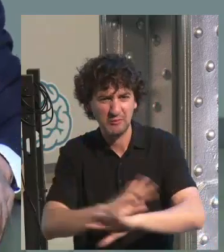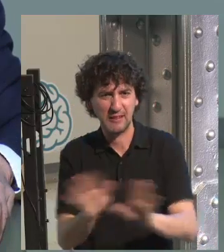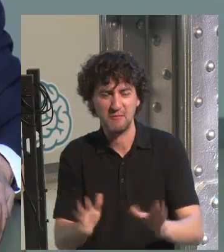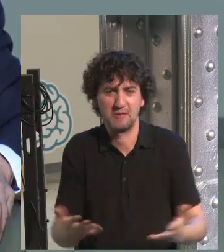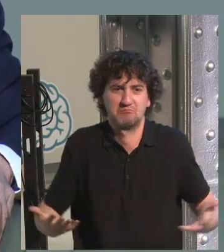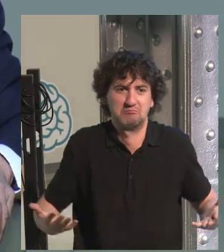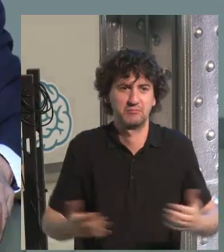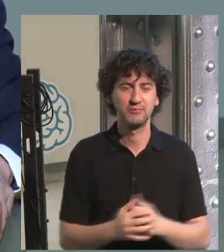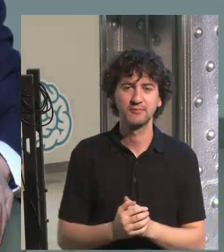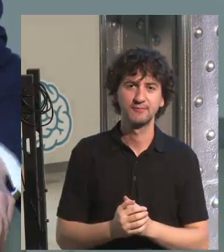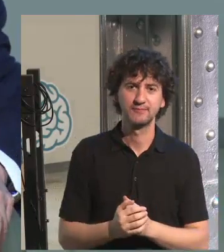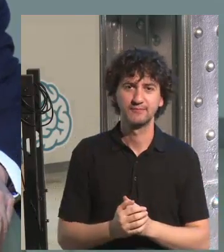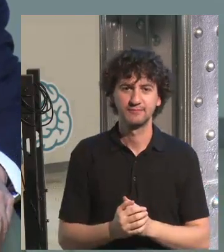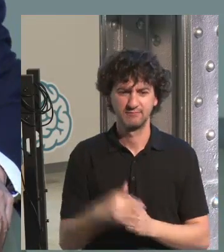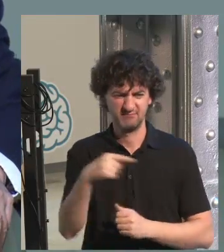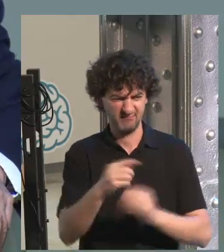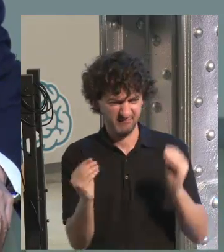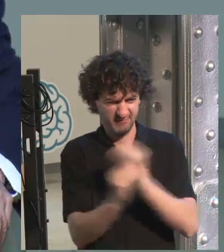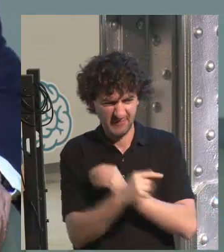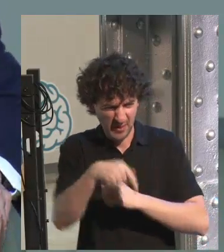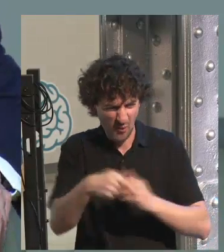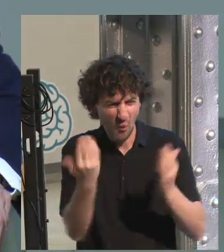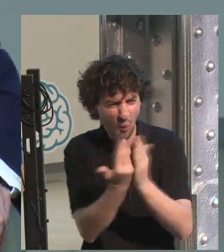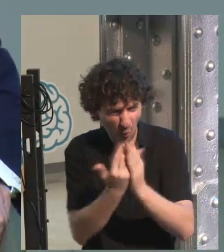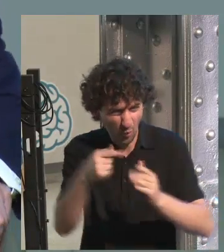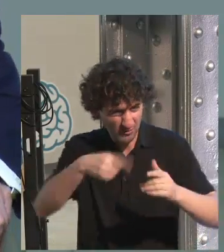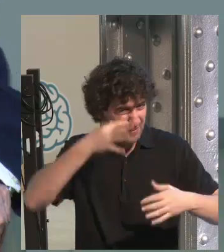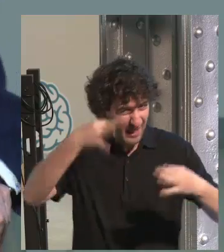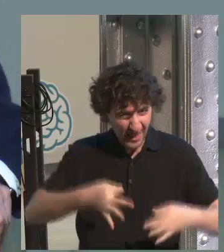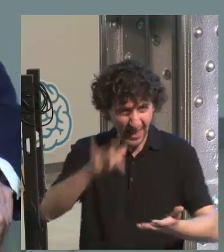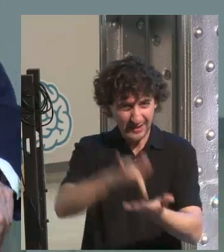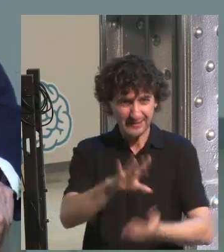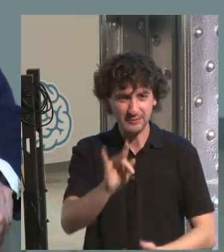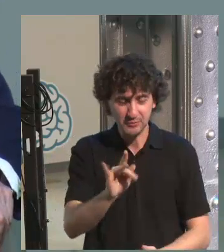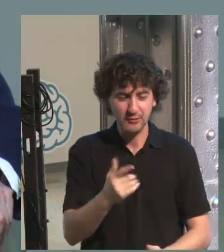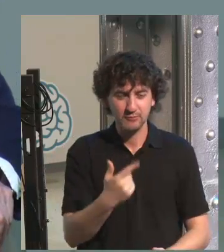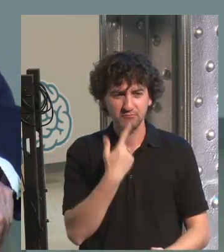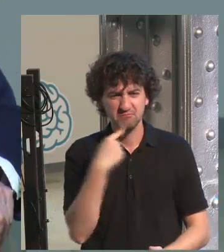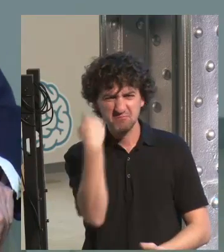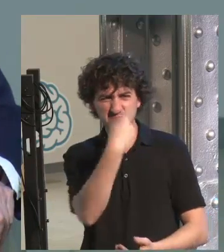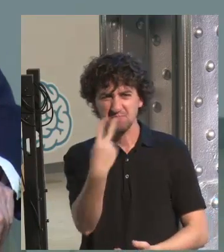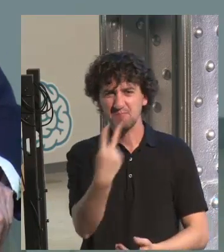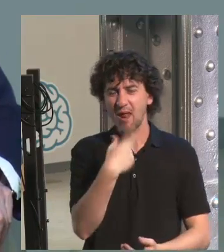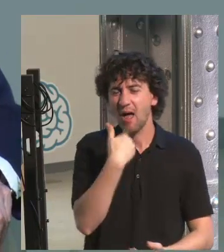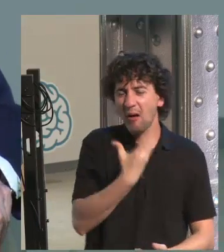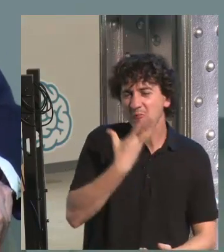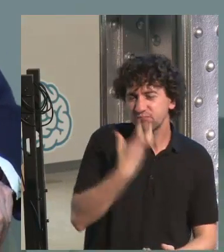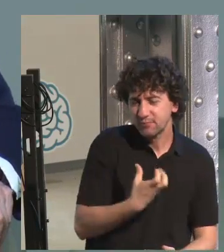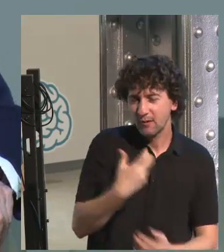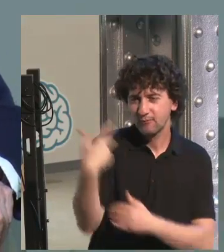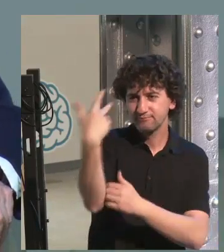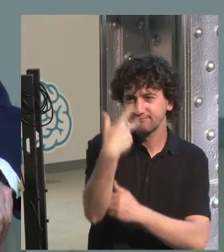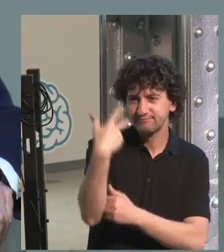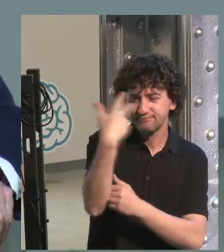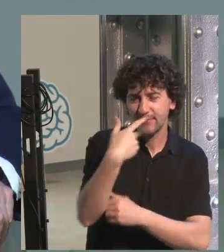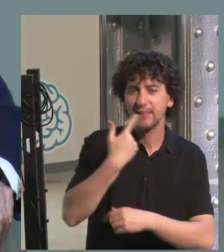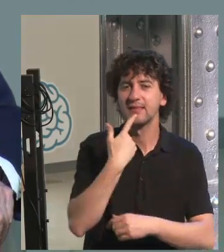They mounted all these tough technological items E,cetera, and they said, you know,